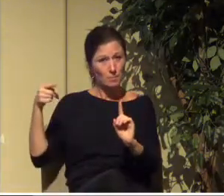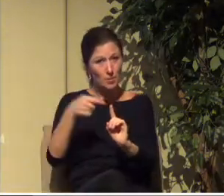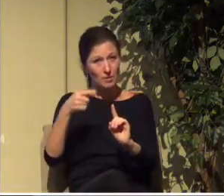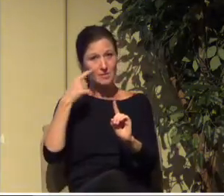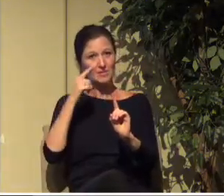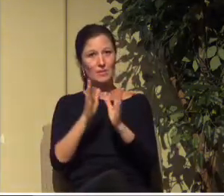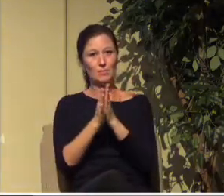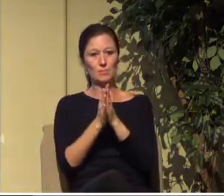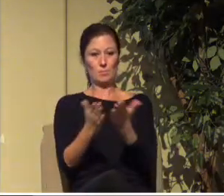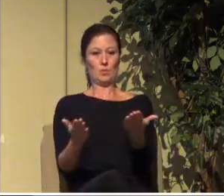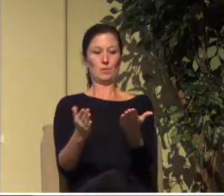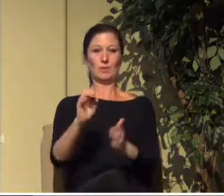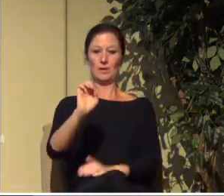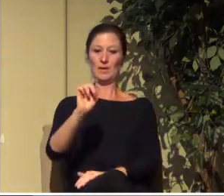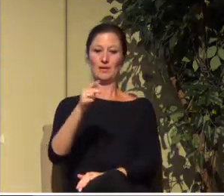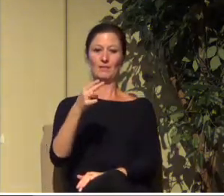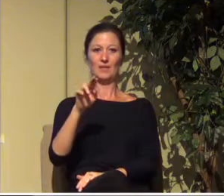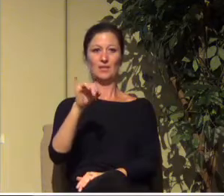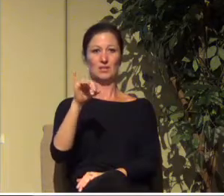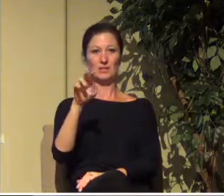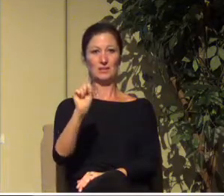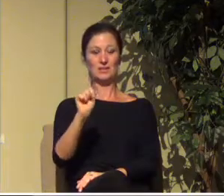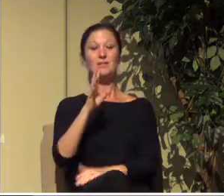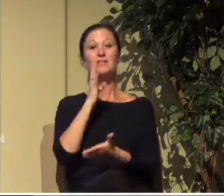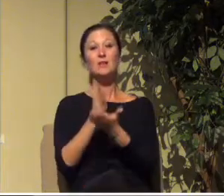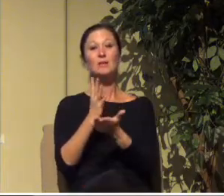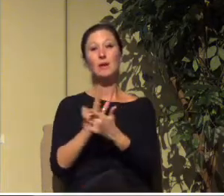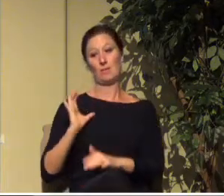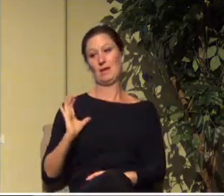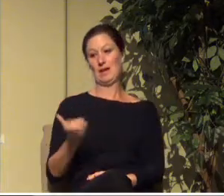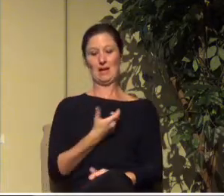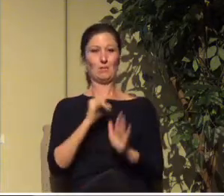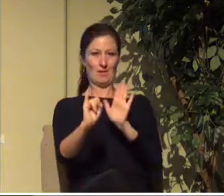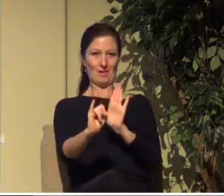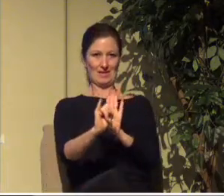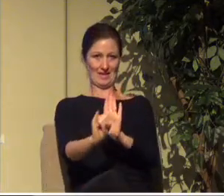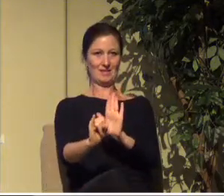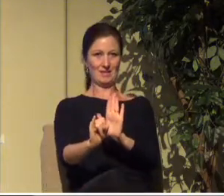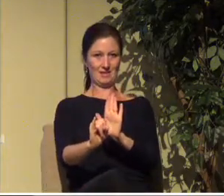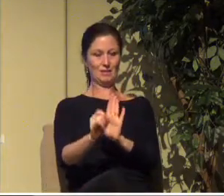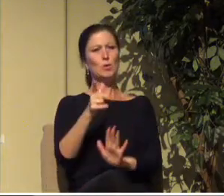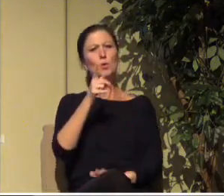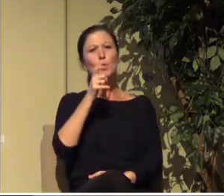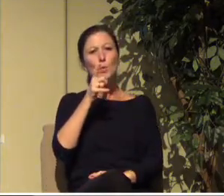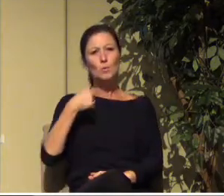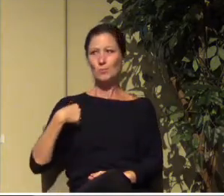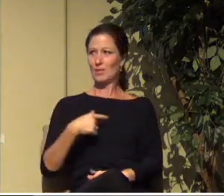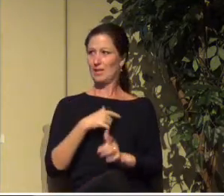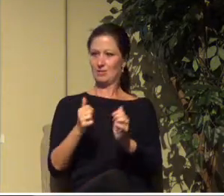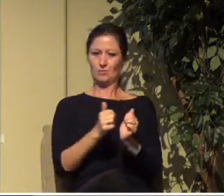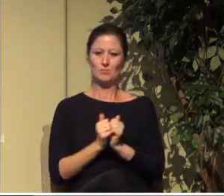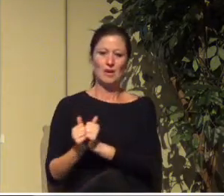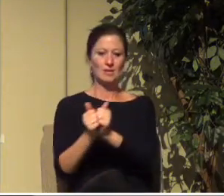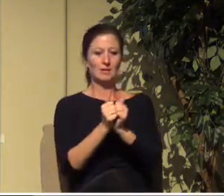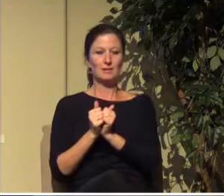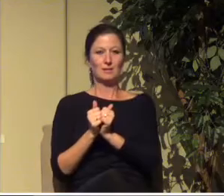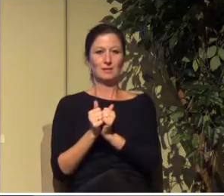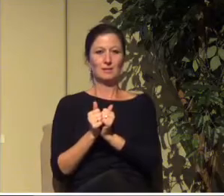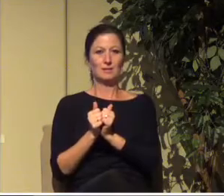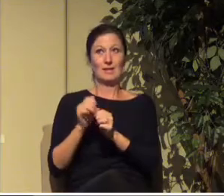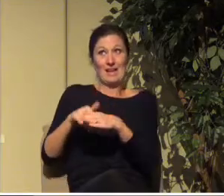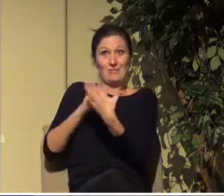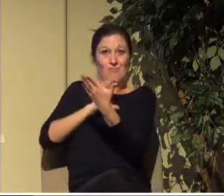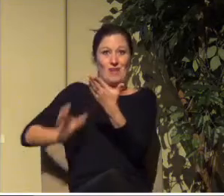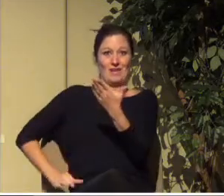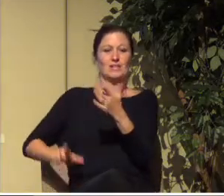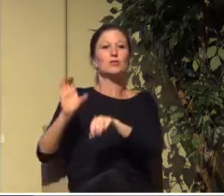in Christ. It's about our identity as people who are in Christ. Who are we together in Christ as the church? It's not